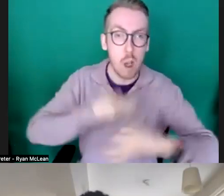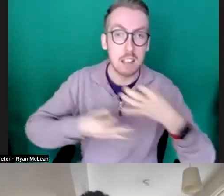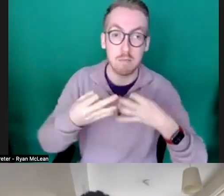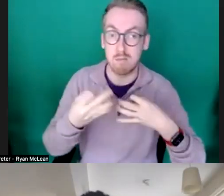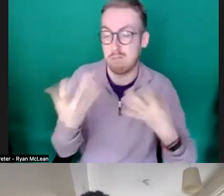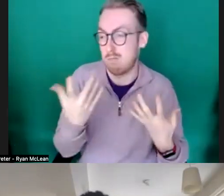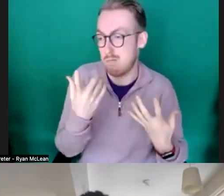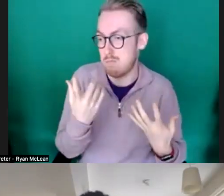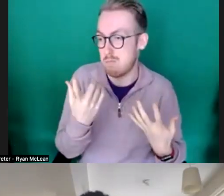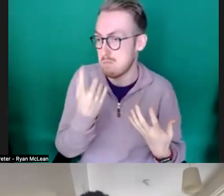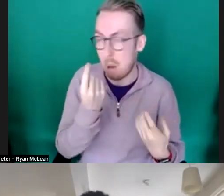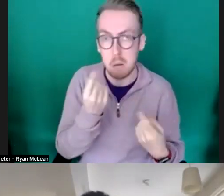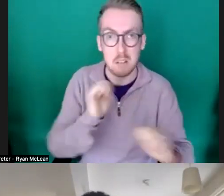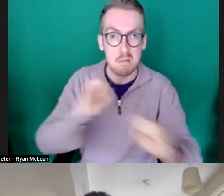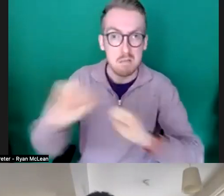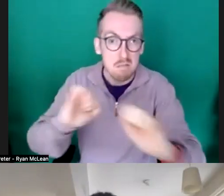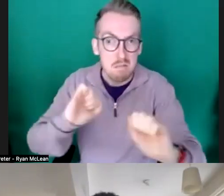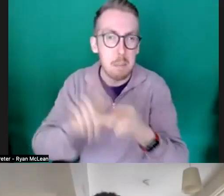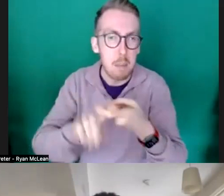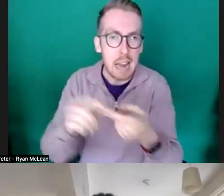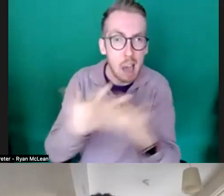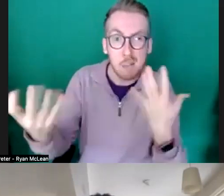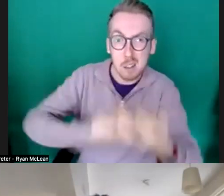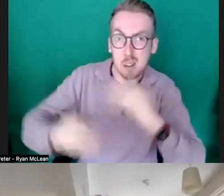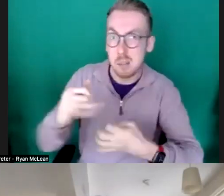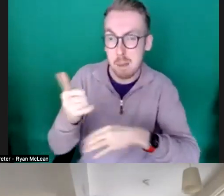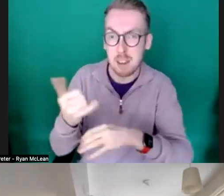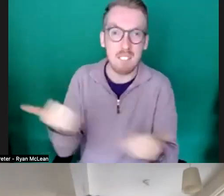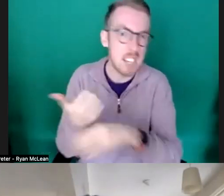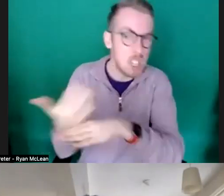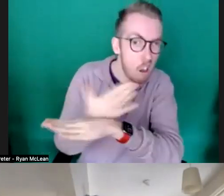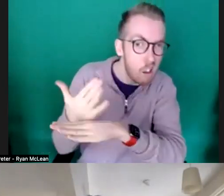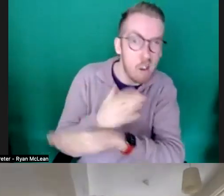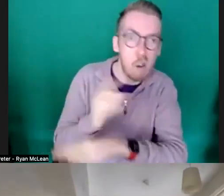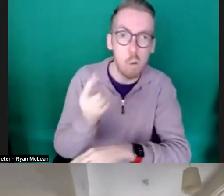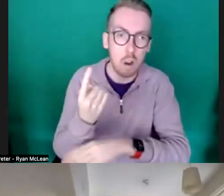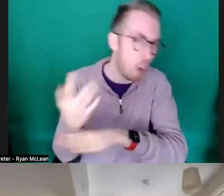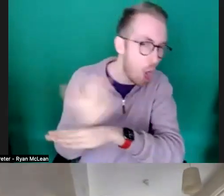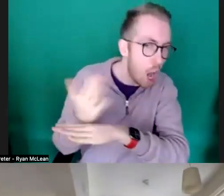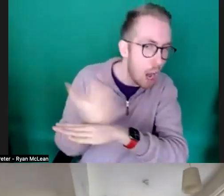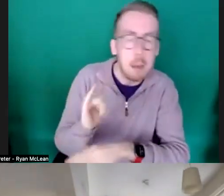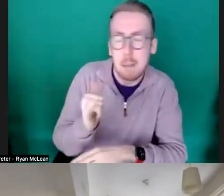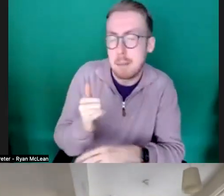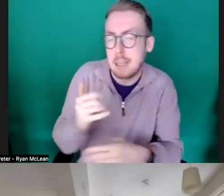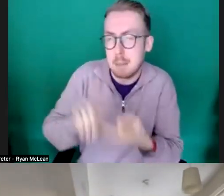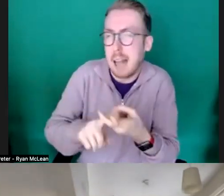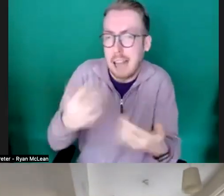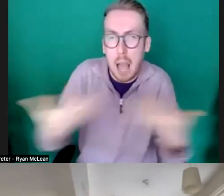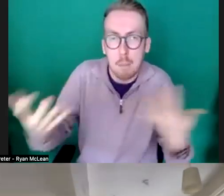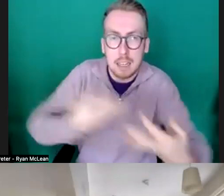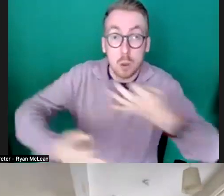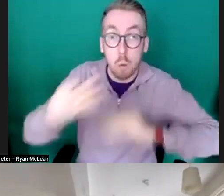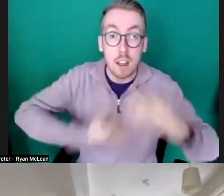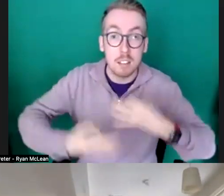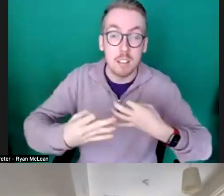the number of folks that we have it may be that we finish and slightly earlier than one o'clock kind of as planned um but yeah just uh looking over